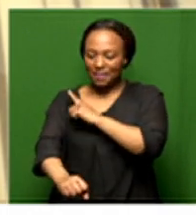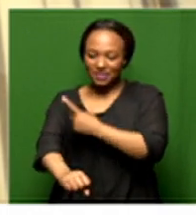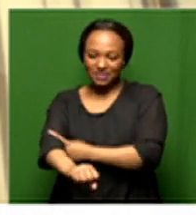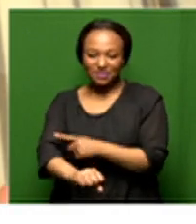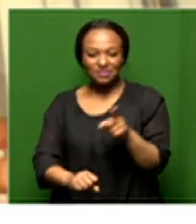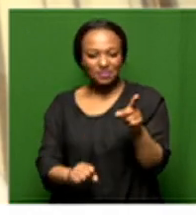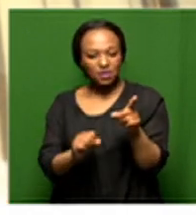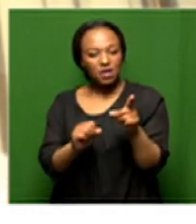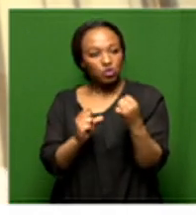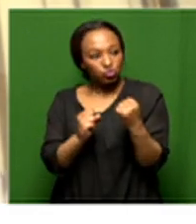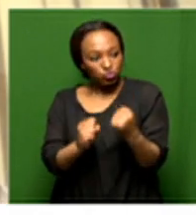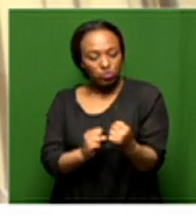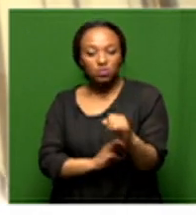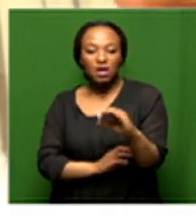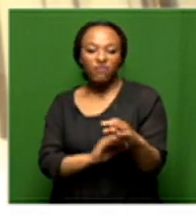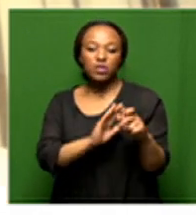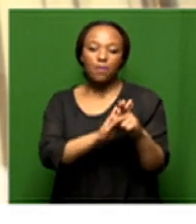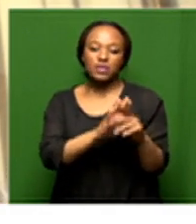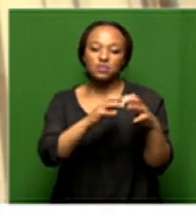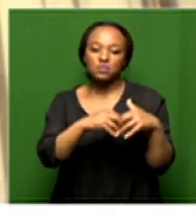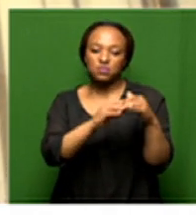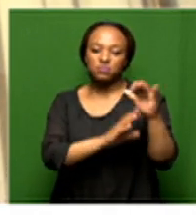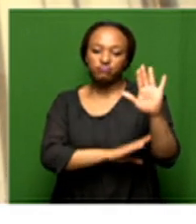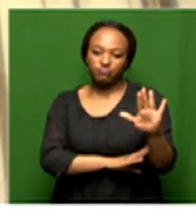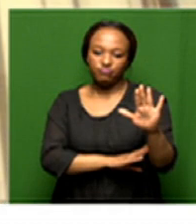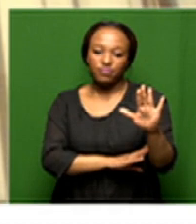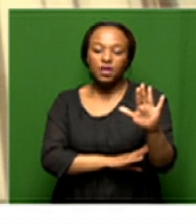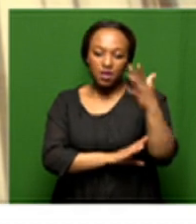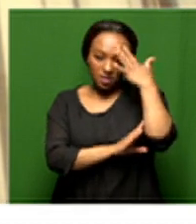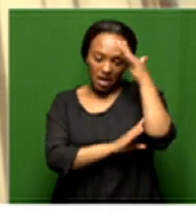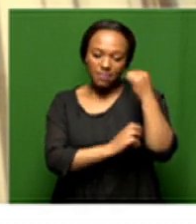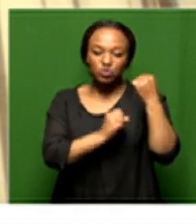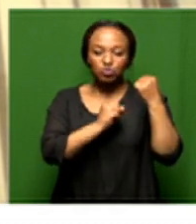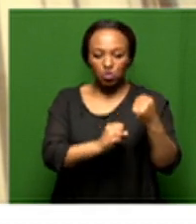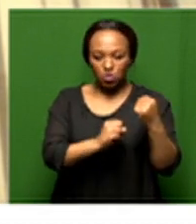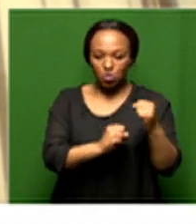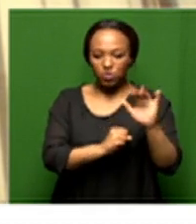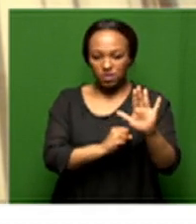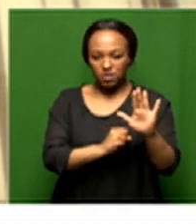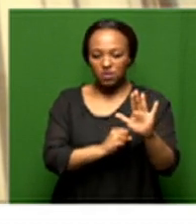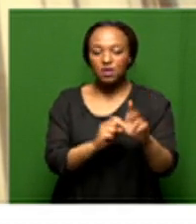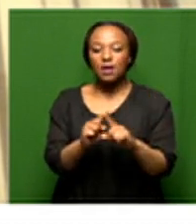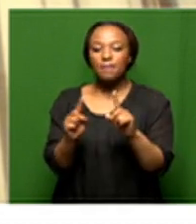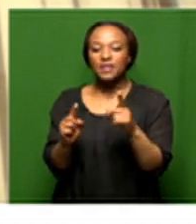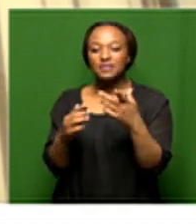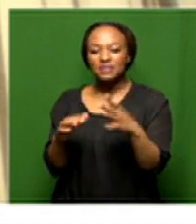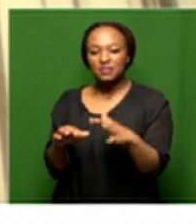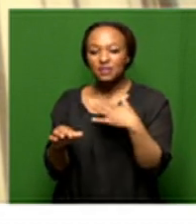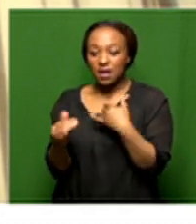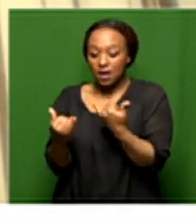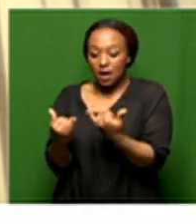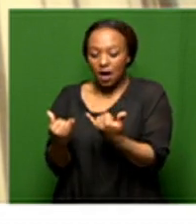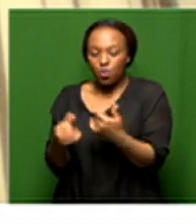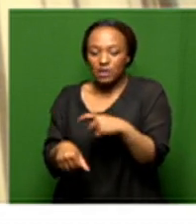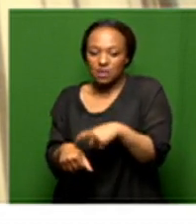significantly stronger policy making i think the state is significantly stronger i'm sorry but we have reached the stage